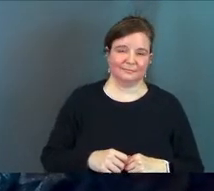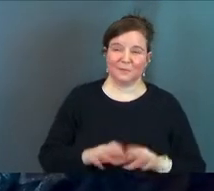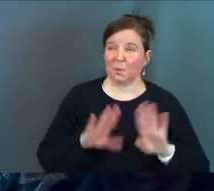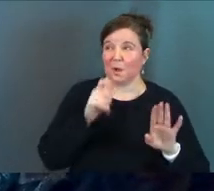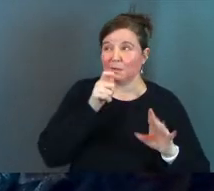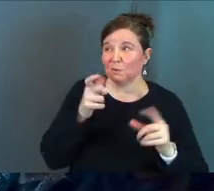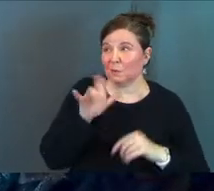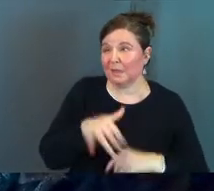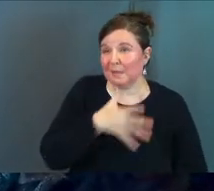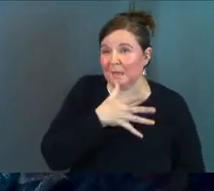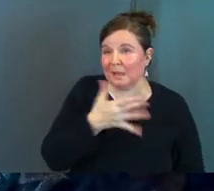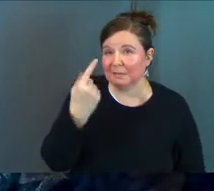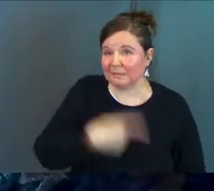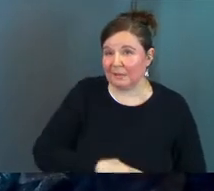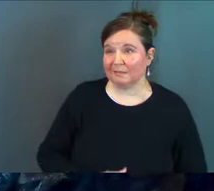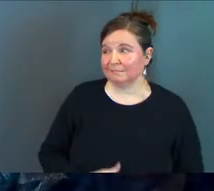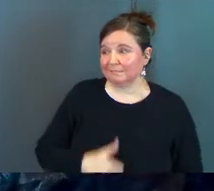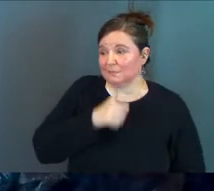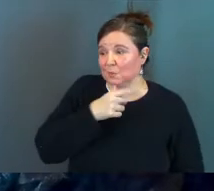Walls don't do that, mom and dad.